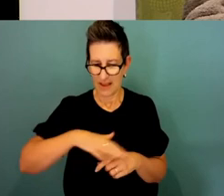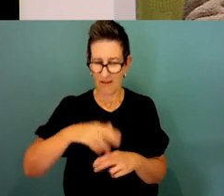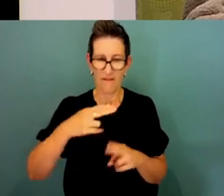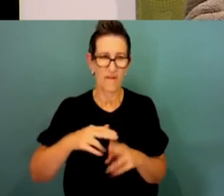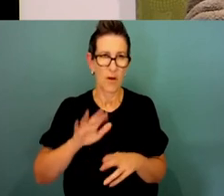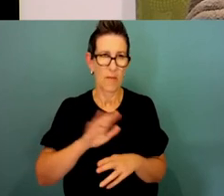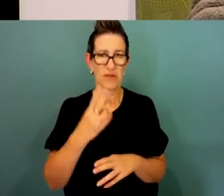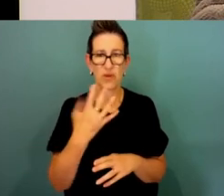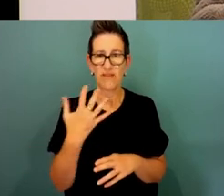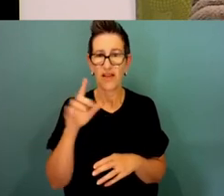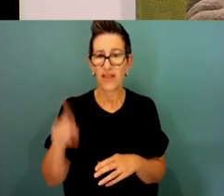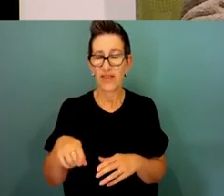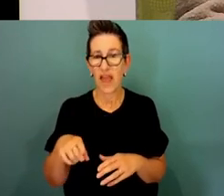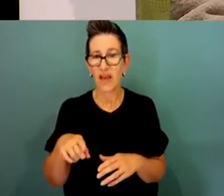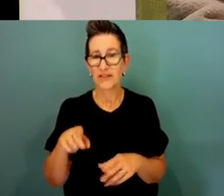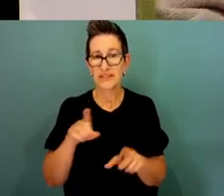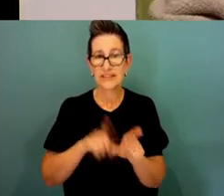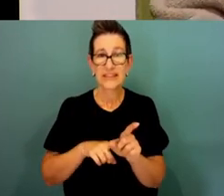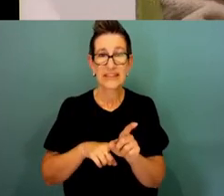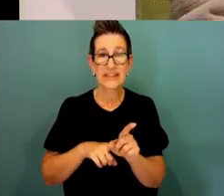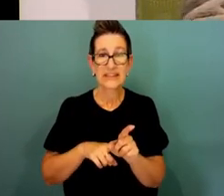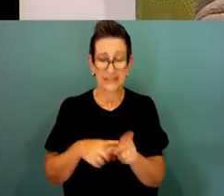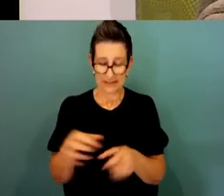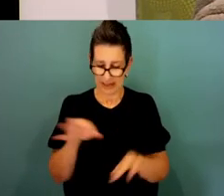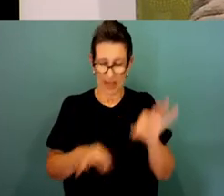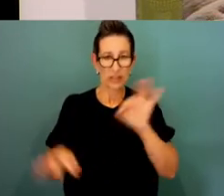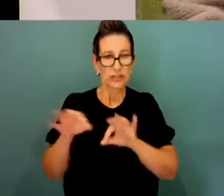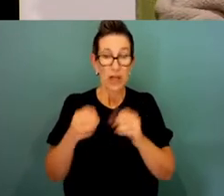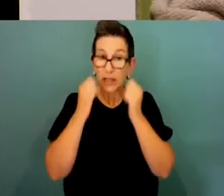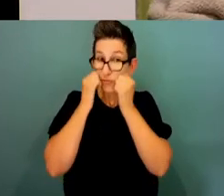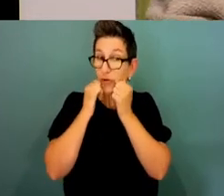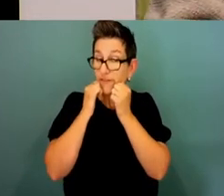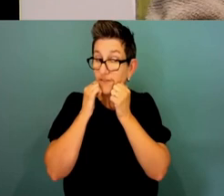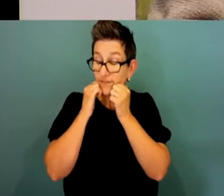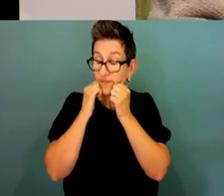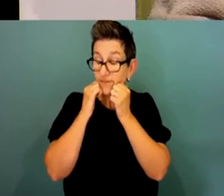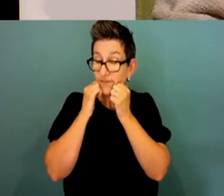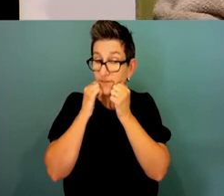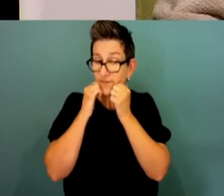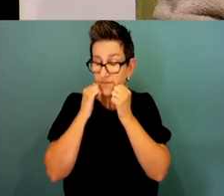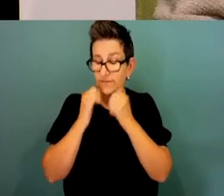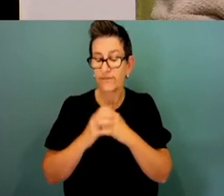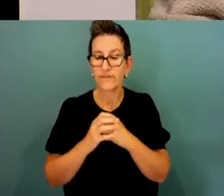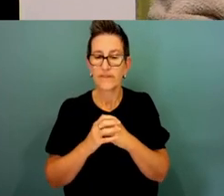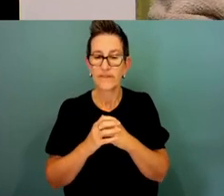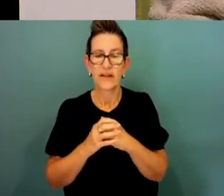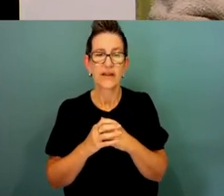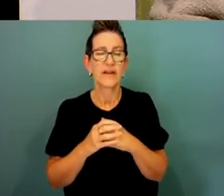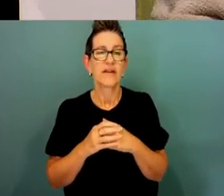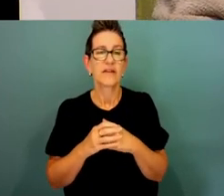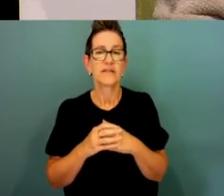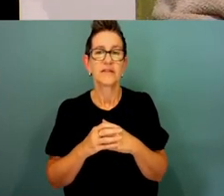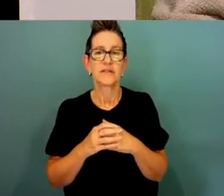which has been scientifically dated, so that's just to give a scientific element to it all. But